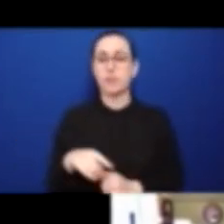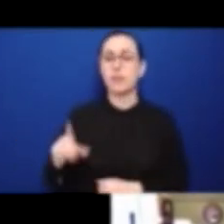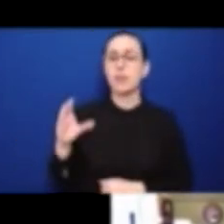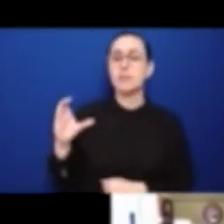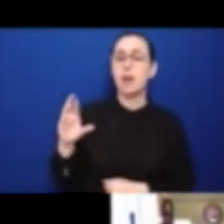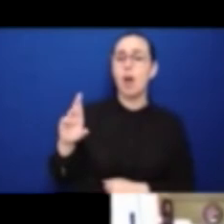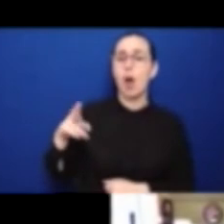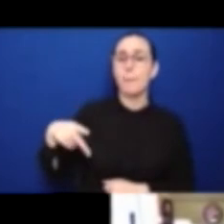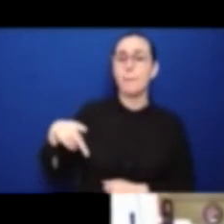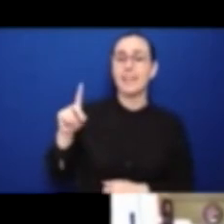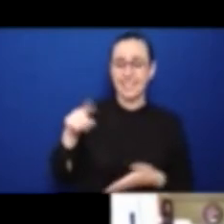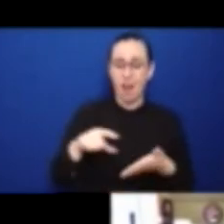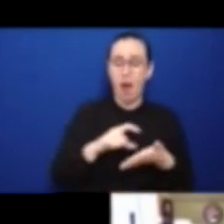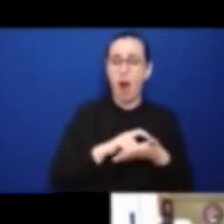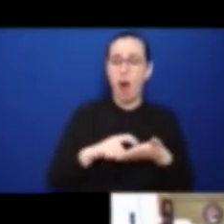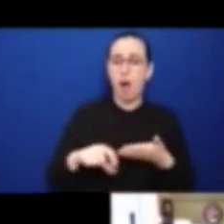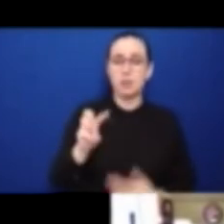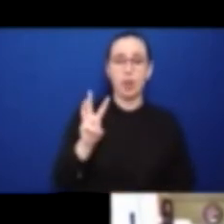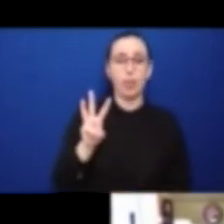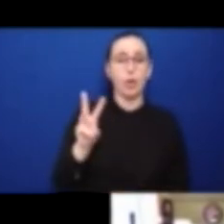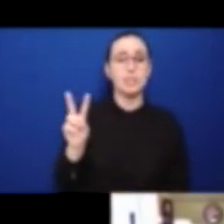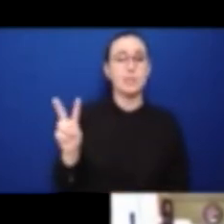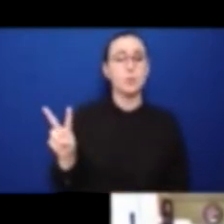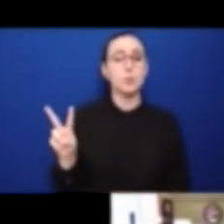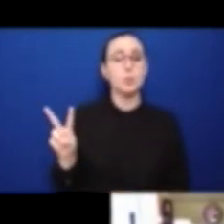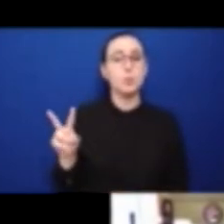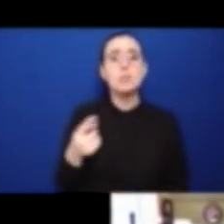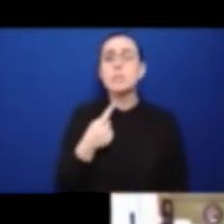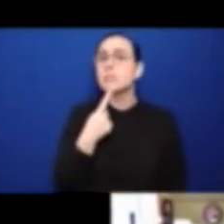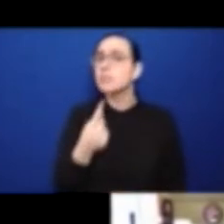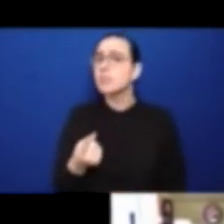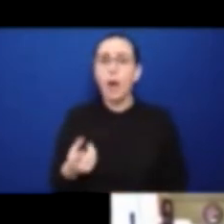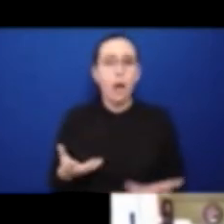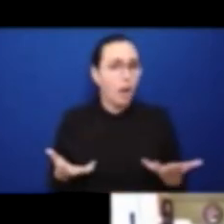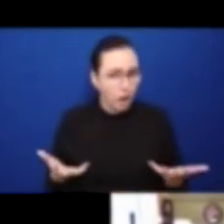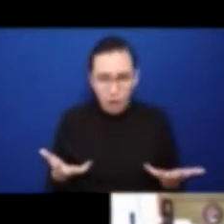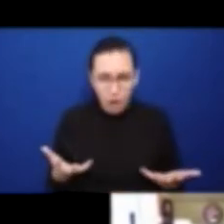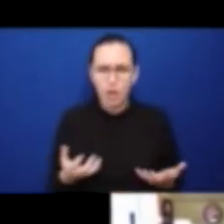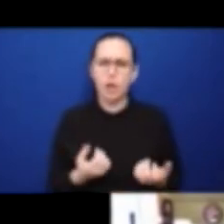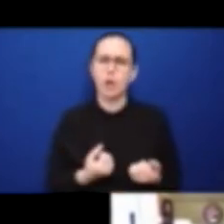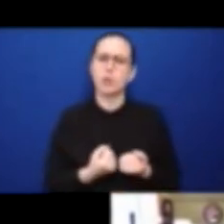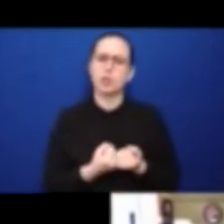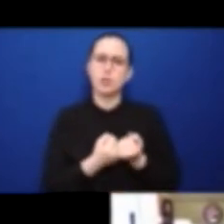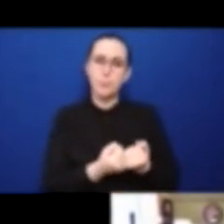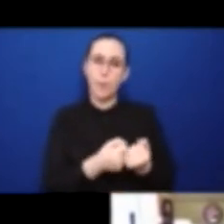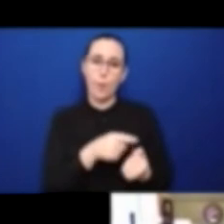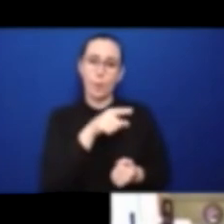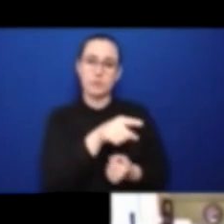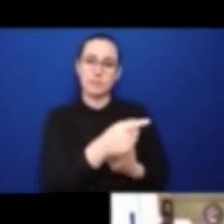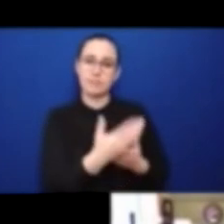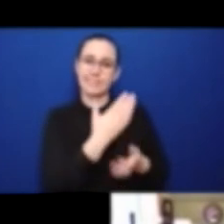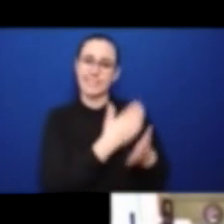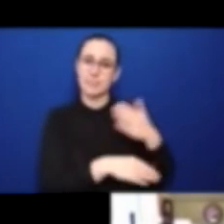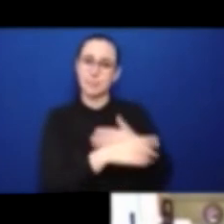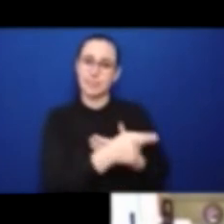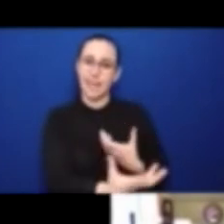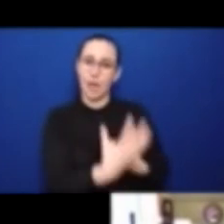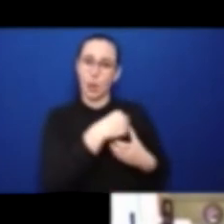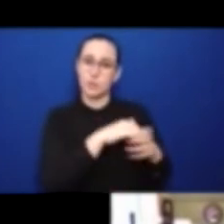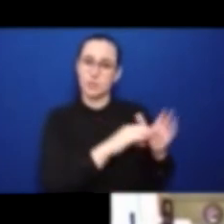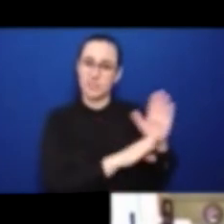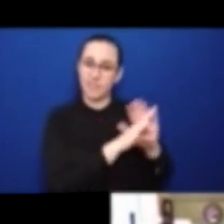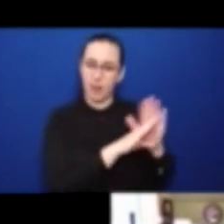the need to, and the commitment to disability inclusive development, and also Article 11, another hard-fought provision